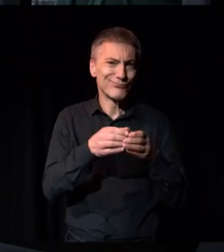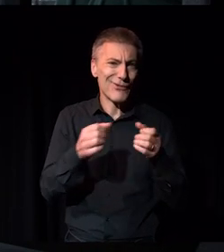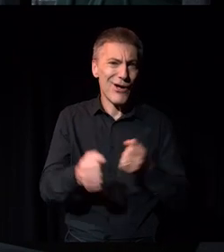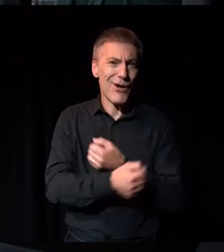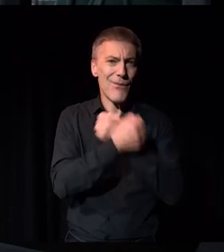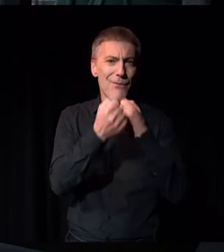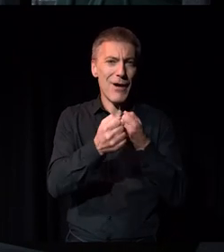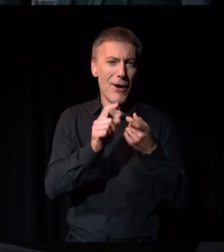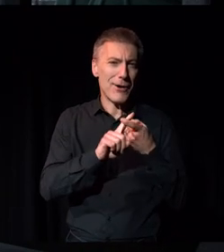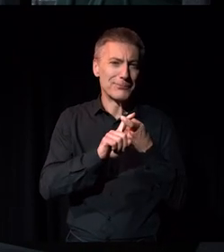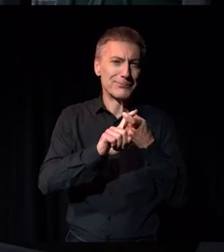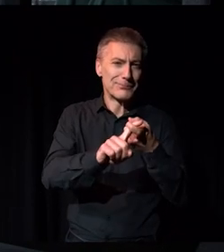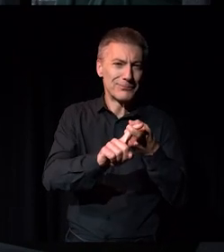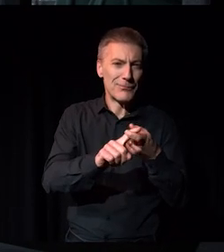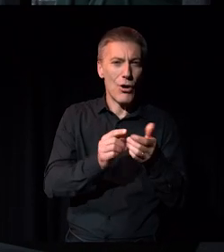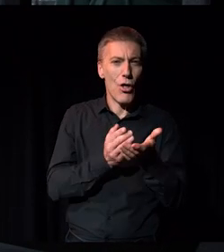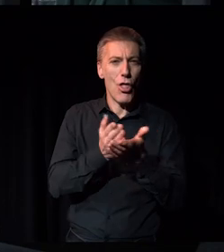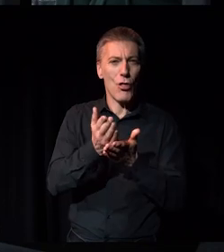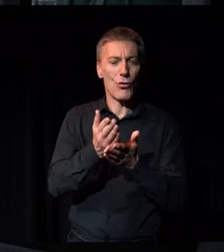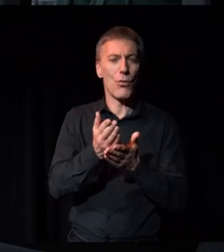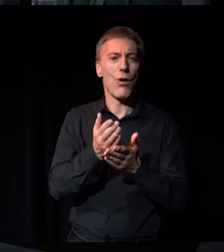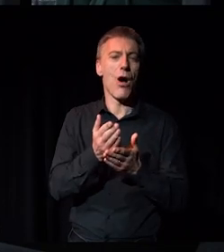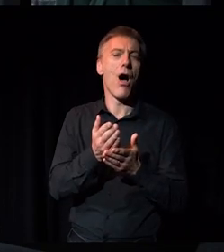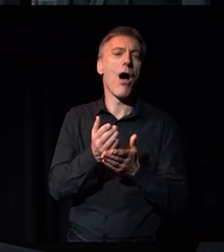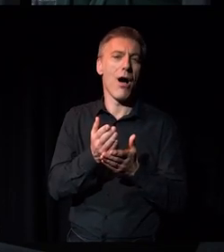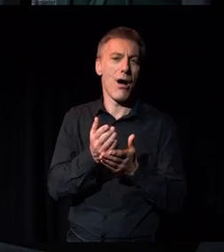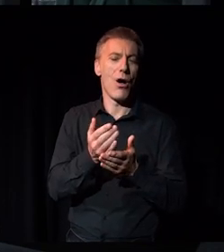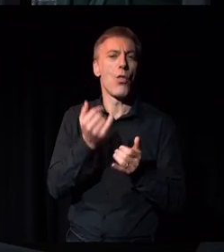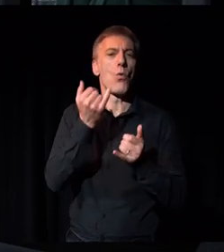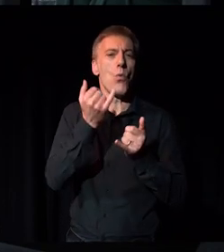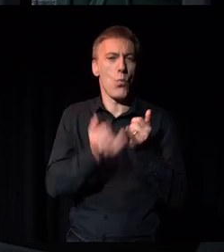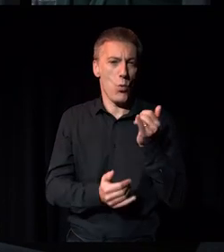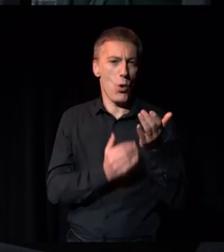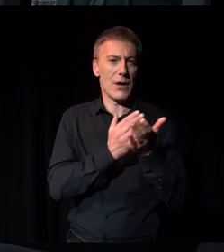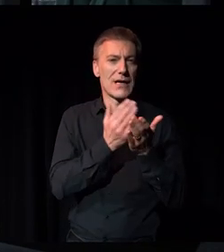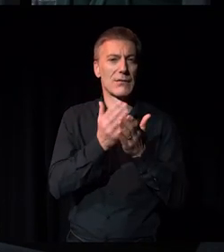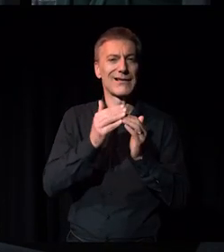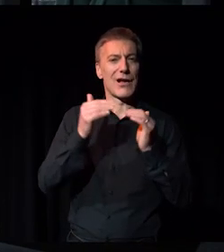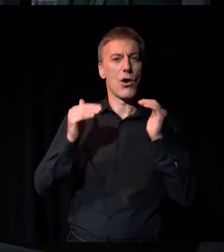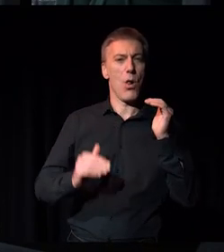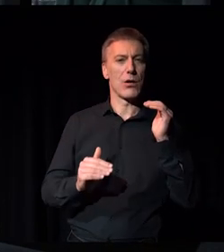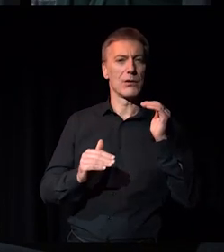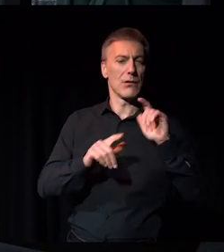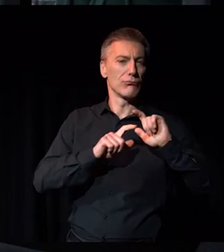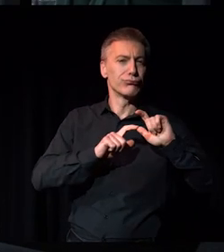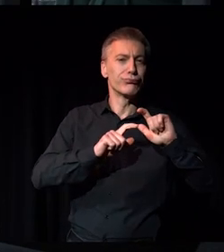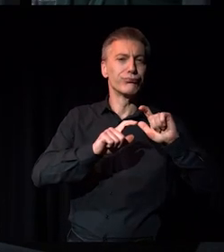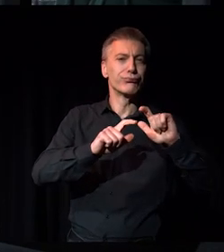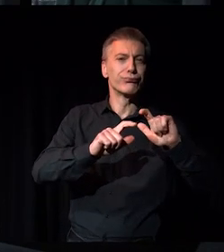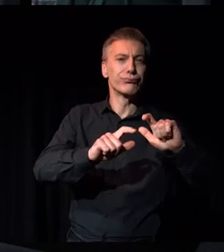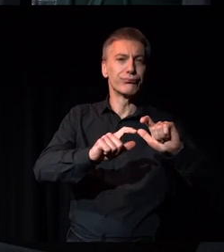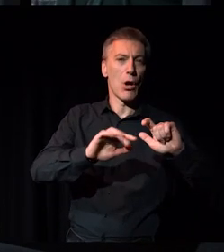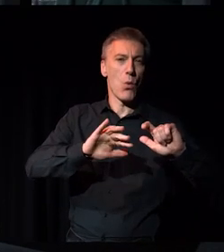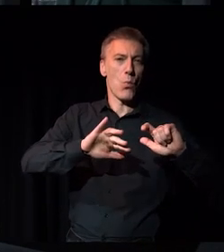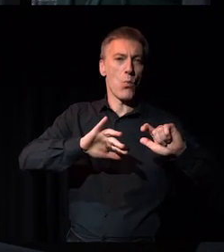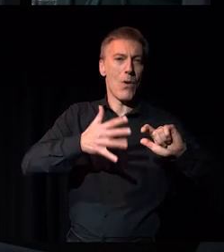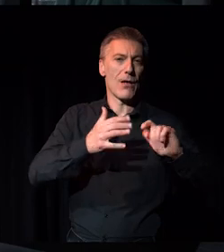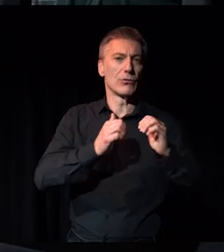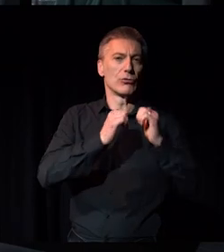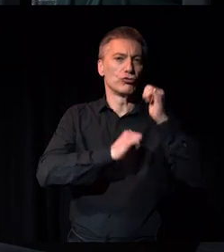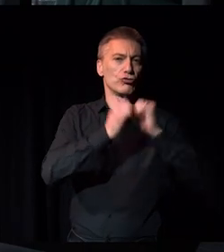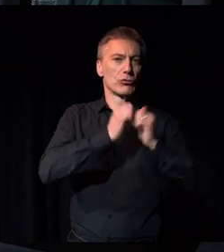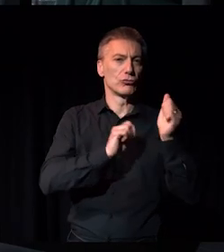inequalities by actually reinforcing some of the worst aspects of inequality, but not implementing structural